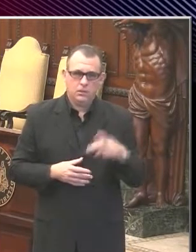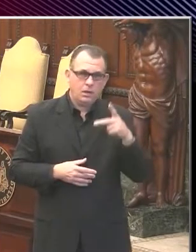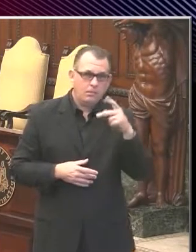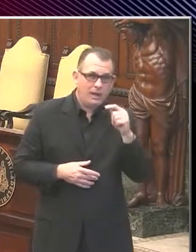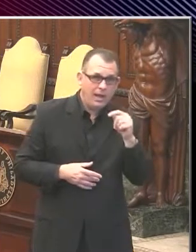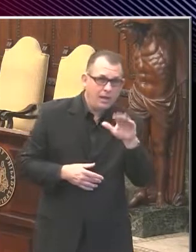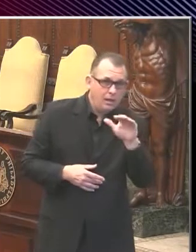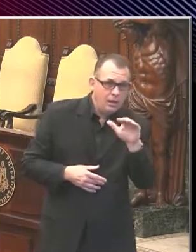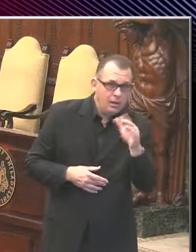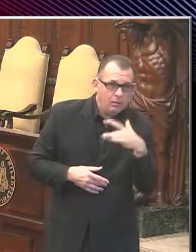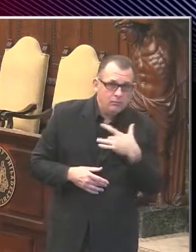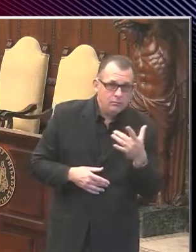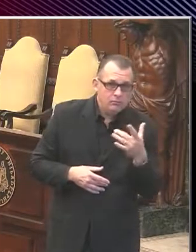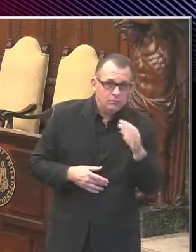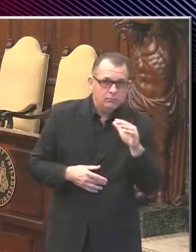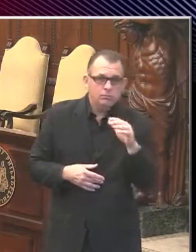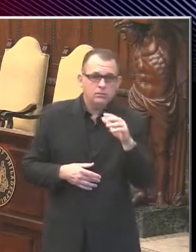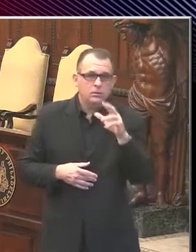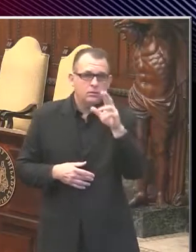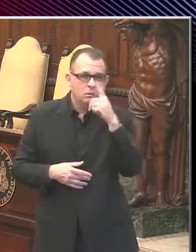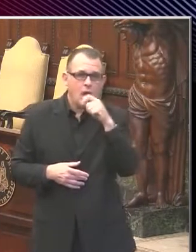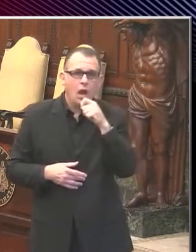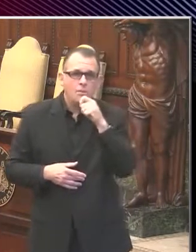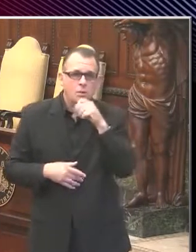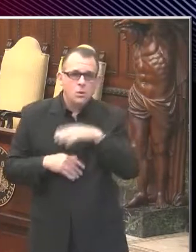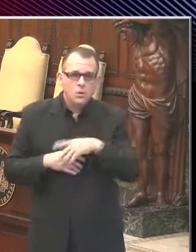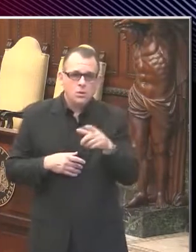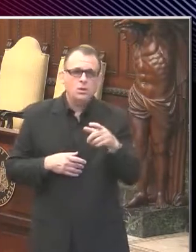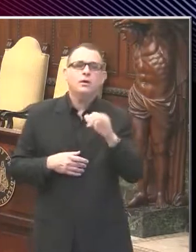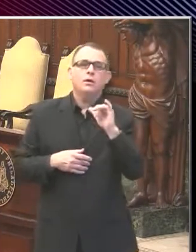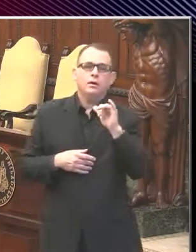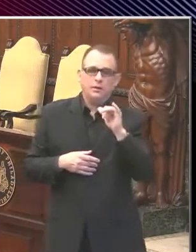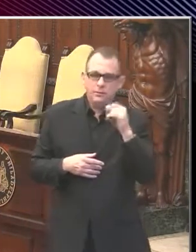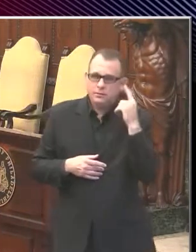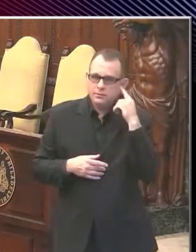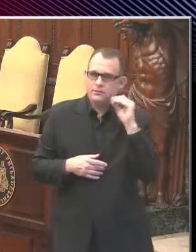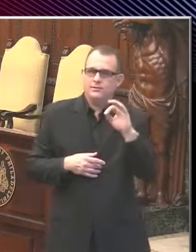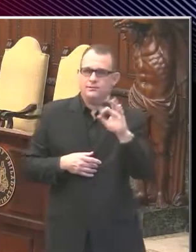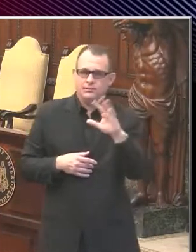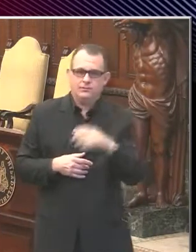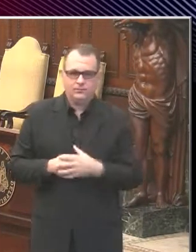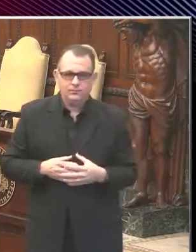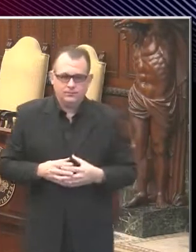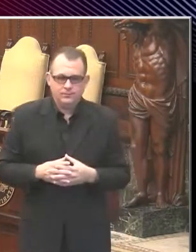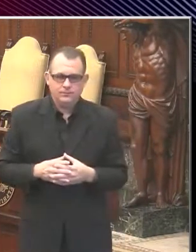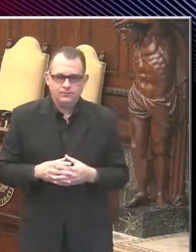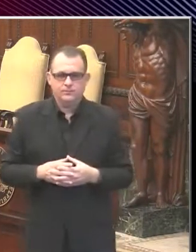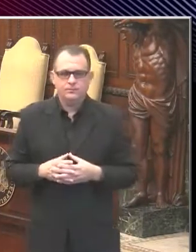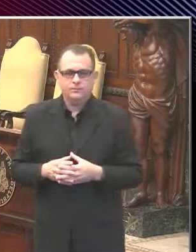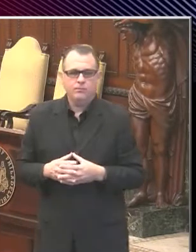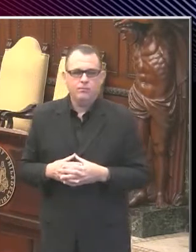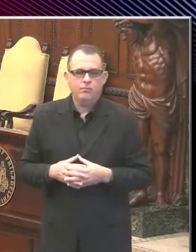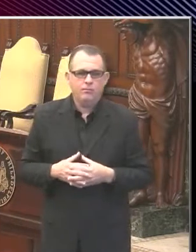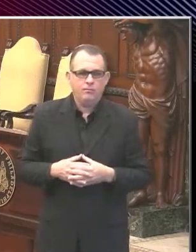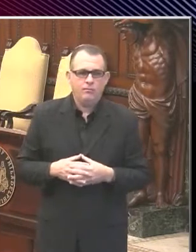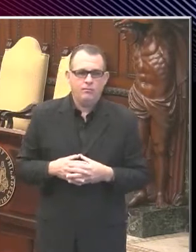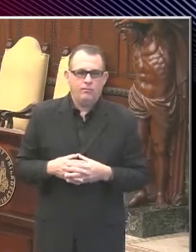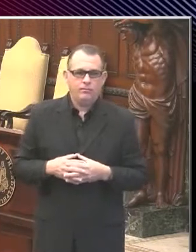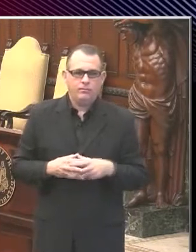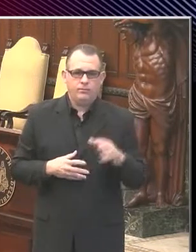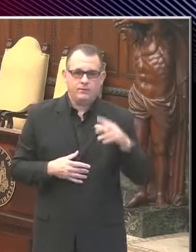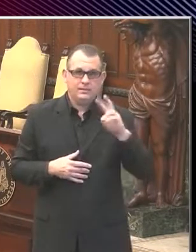Pat, I know you're unmuted, but- Okay. There we go. Now we can hear you. Thanks. And we are on the second round, right?